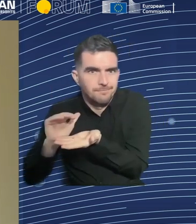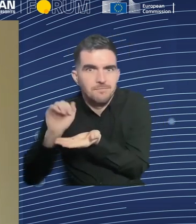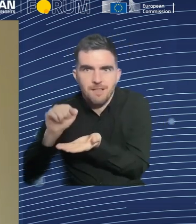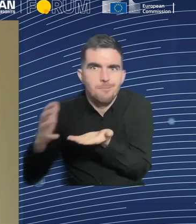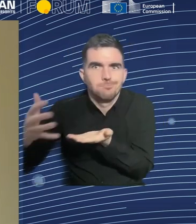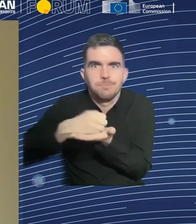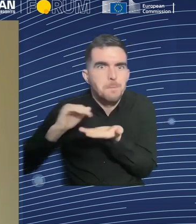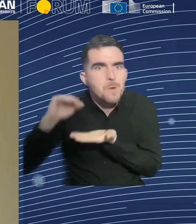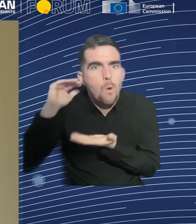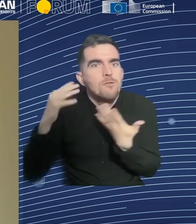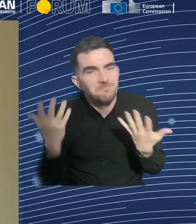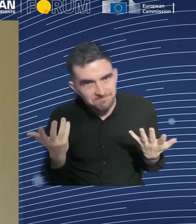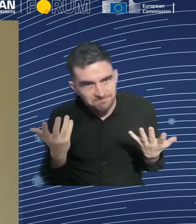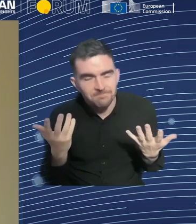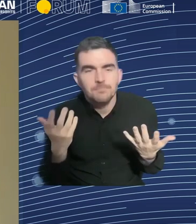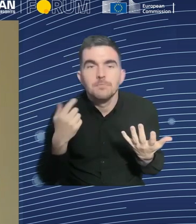try to hold back the tide